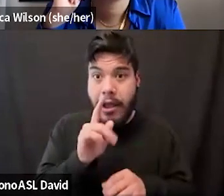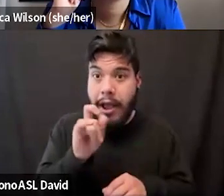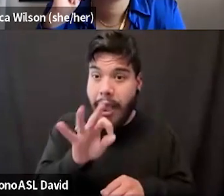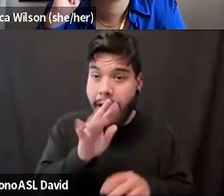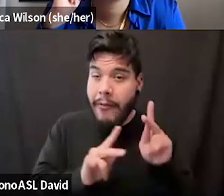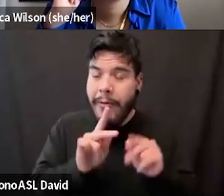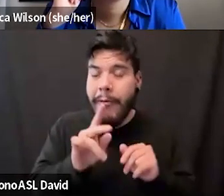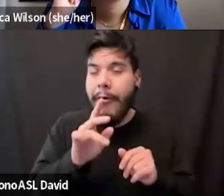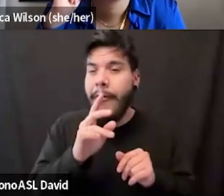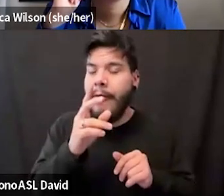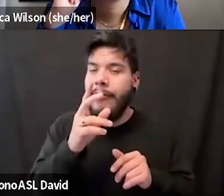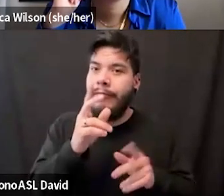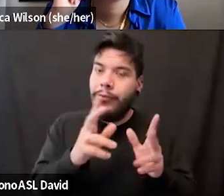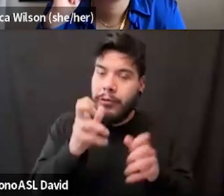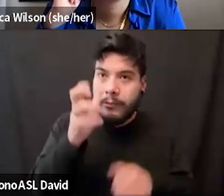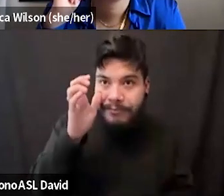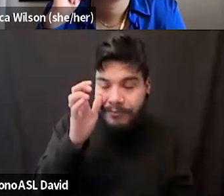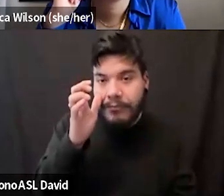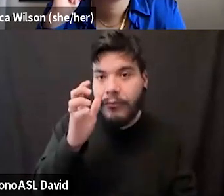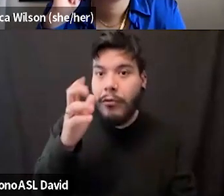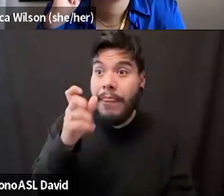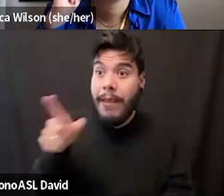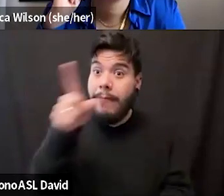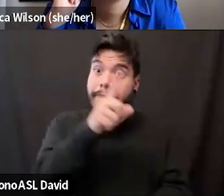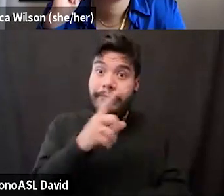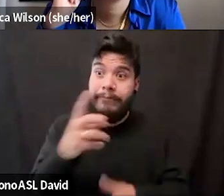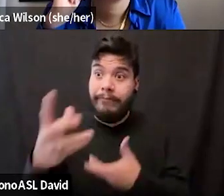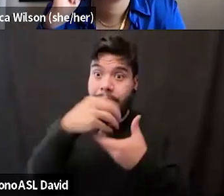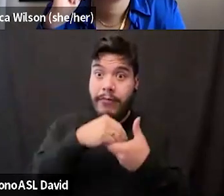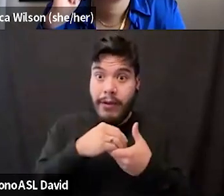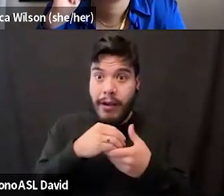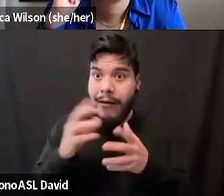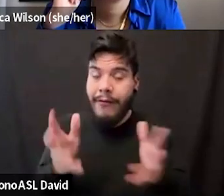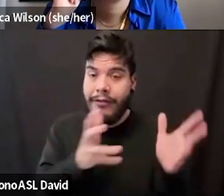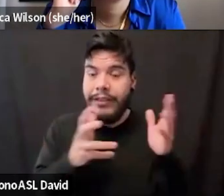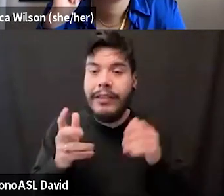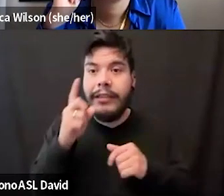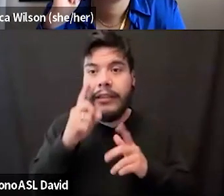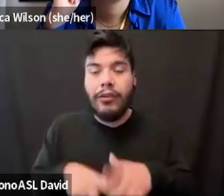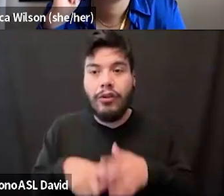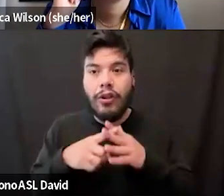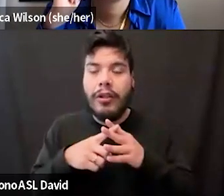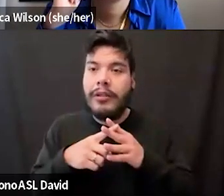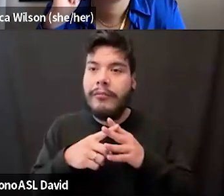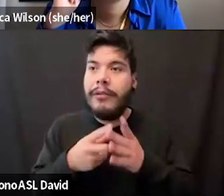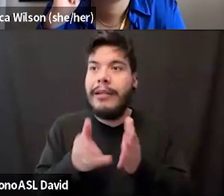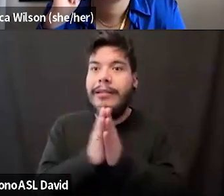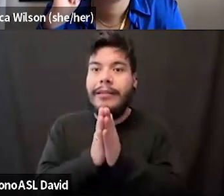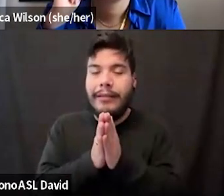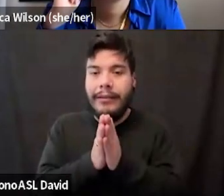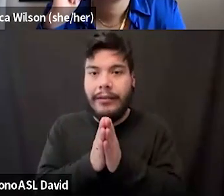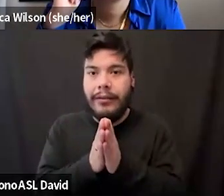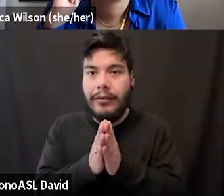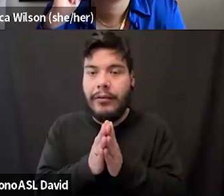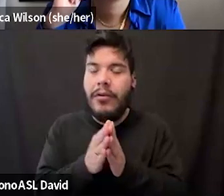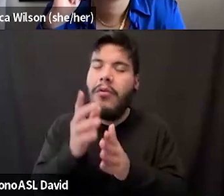want to hear and you want them to be a part of conversations, I think, you know, starting by asking, you know, what